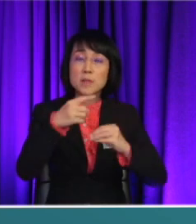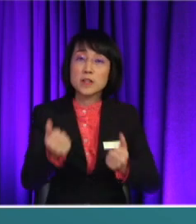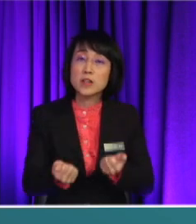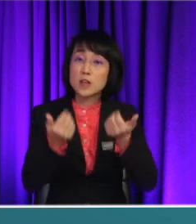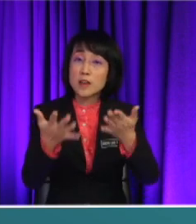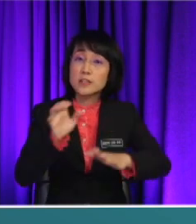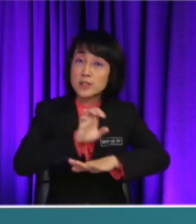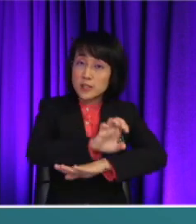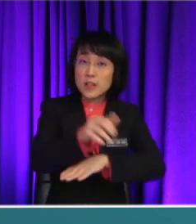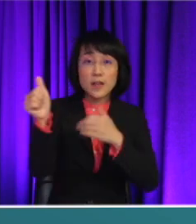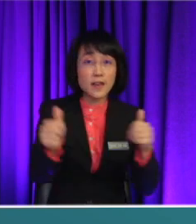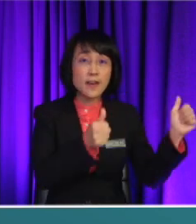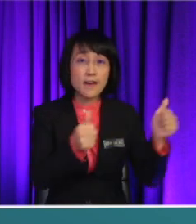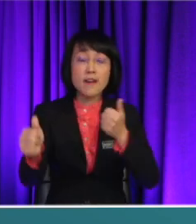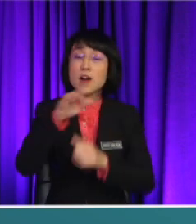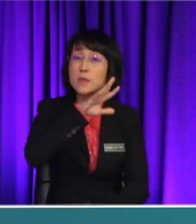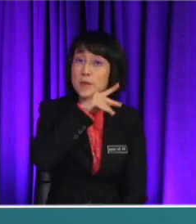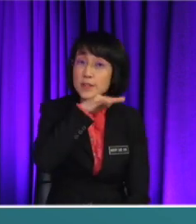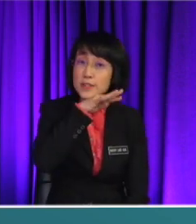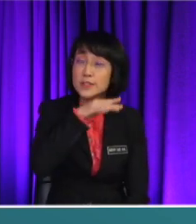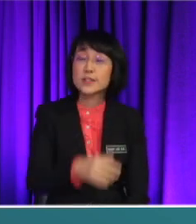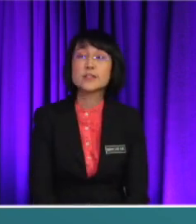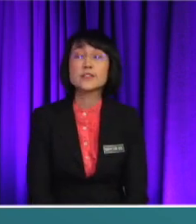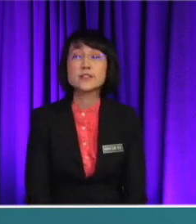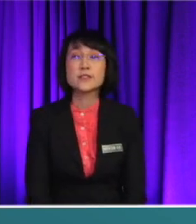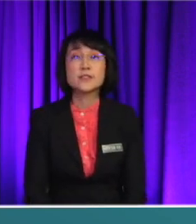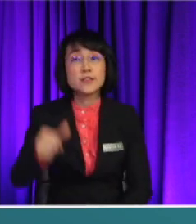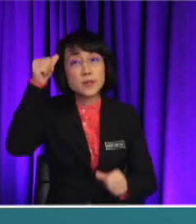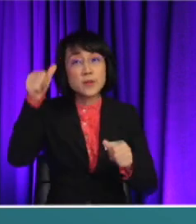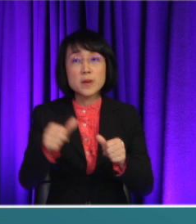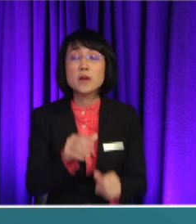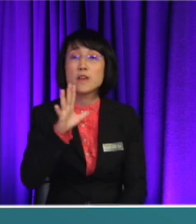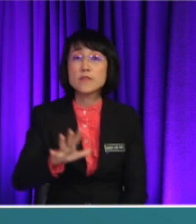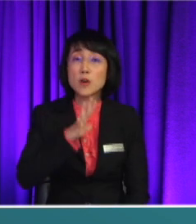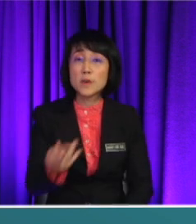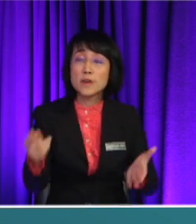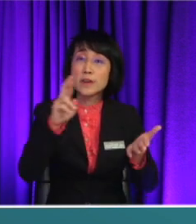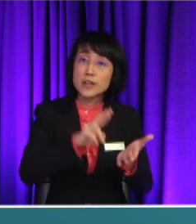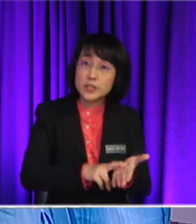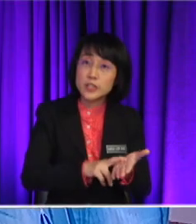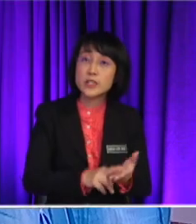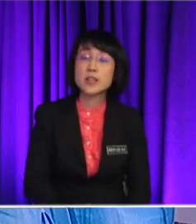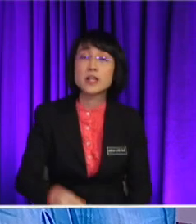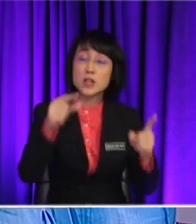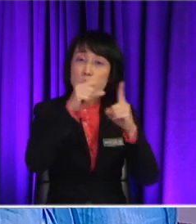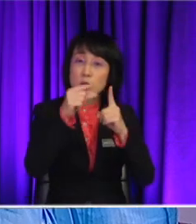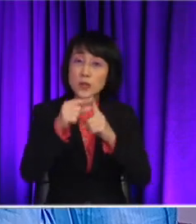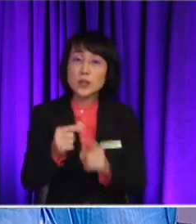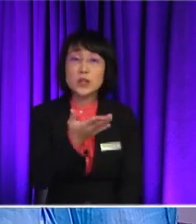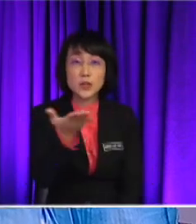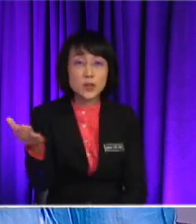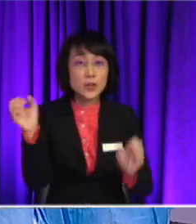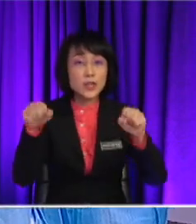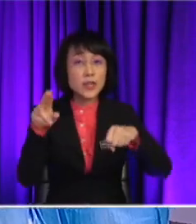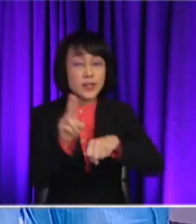effects of air pollution. So, remember those formal register I mentioned just now, and also some of the words that you may use, okay?